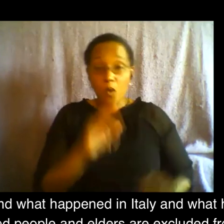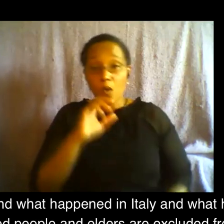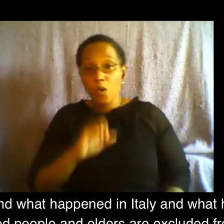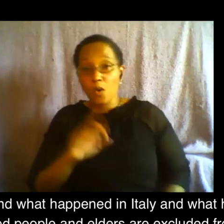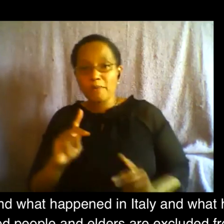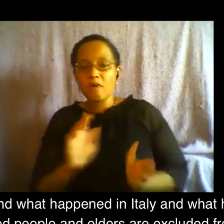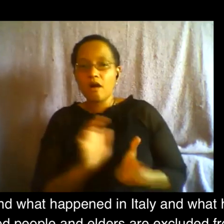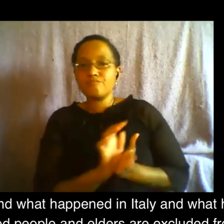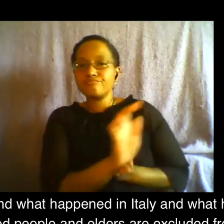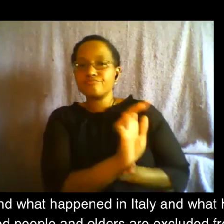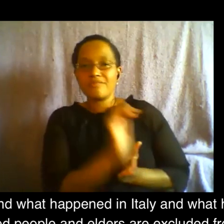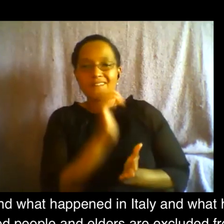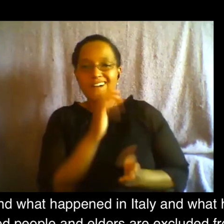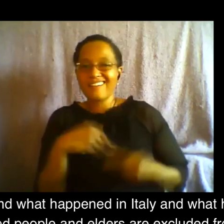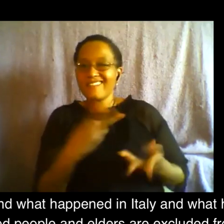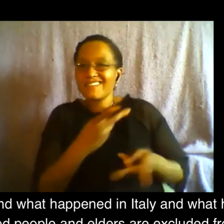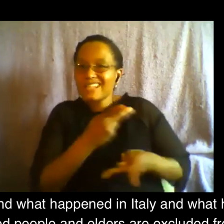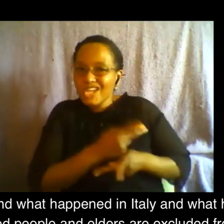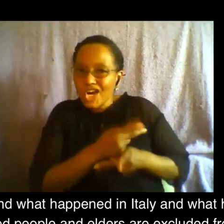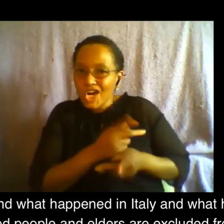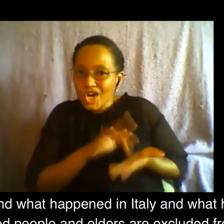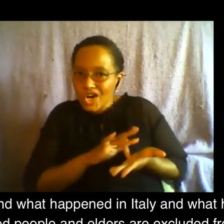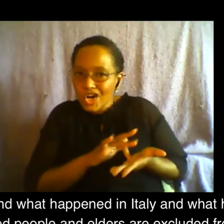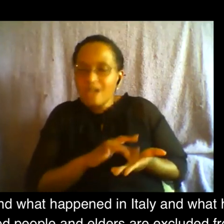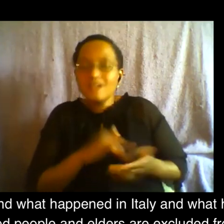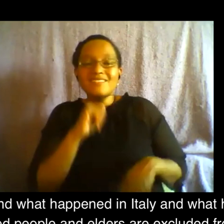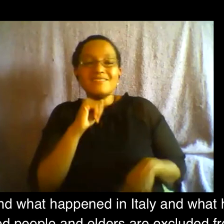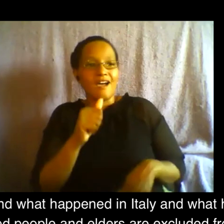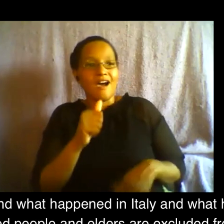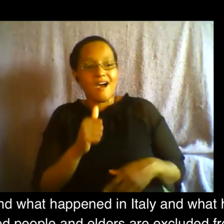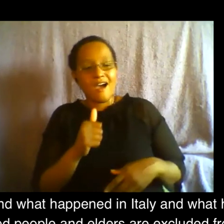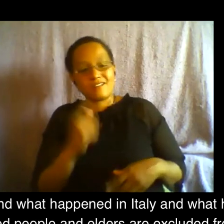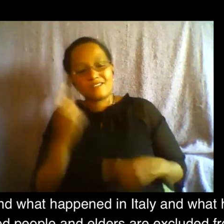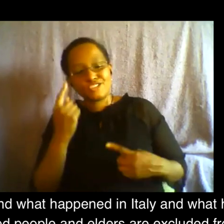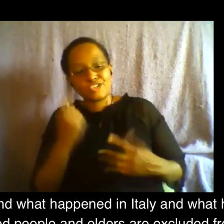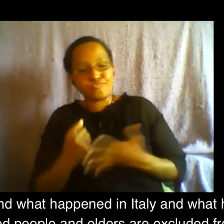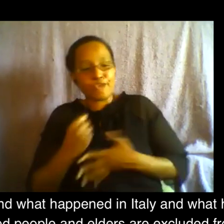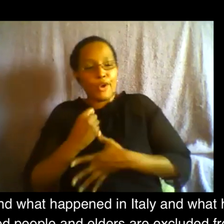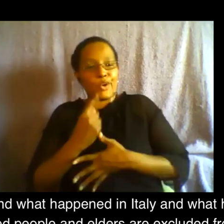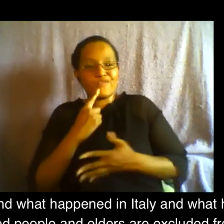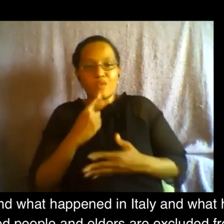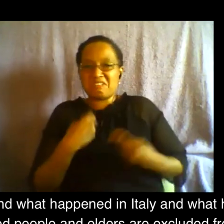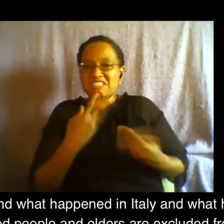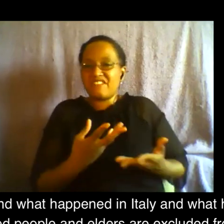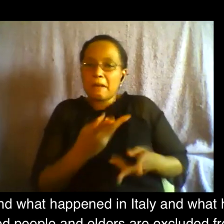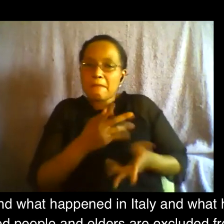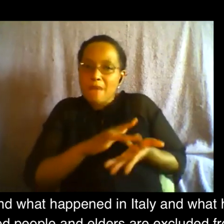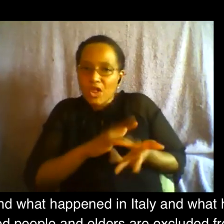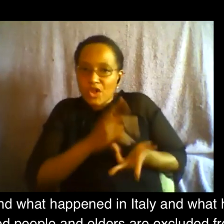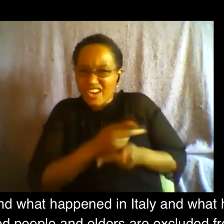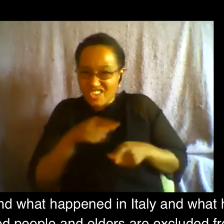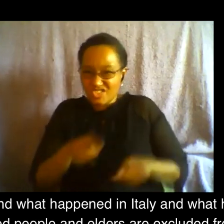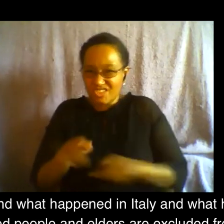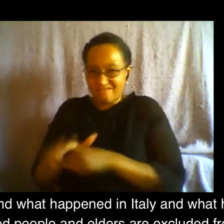prioritized when it comes to uh giving medical care uh during covid uh crisis right now um